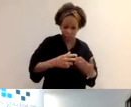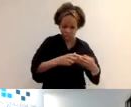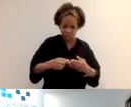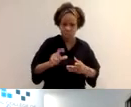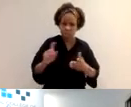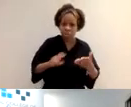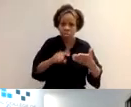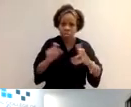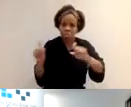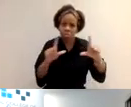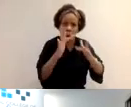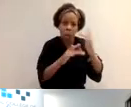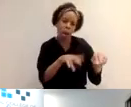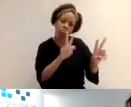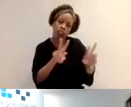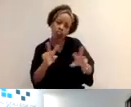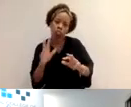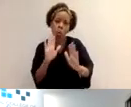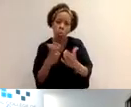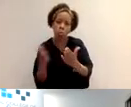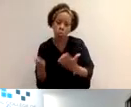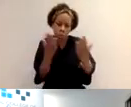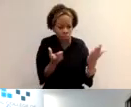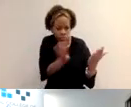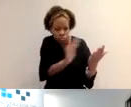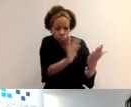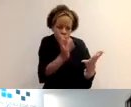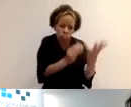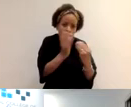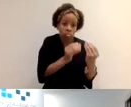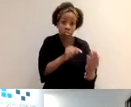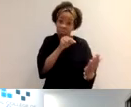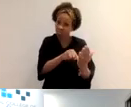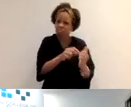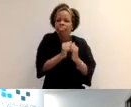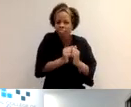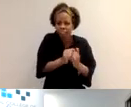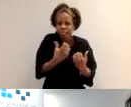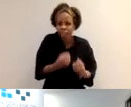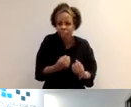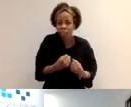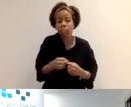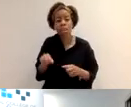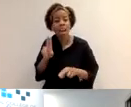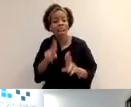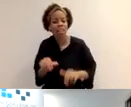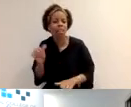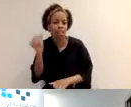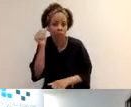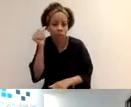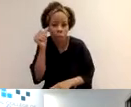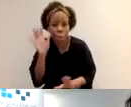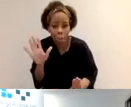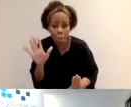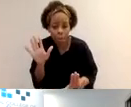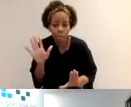more useful online facilities and things like that. definitely homing on those and talk about those. The assessors are mindful. There might be, um,